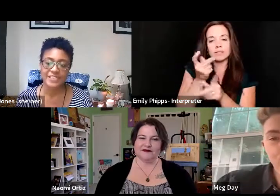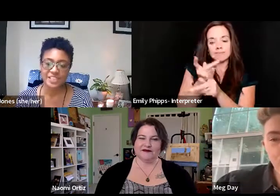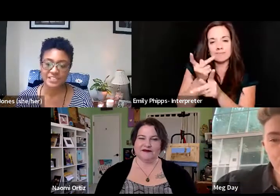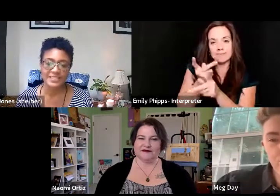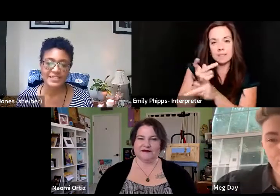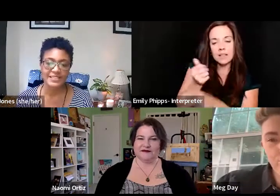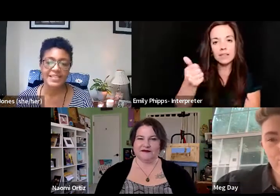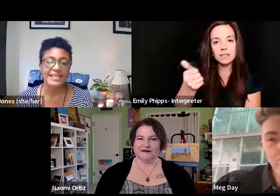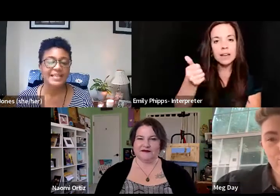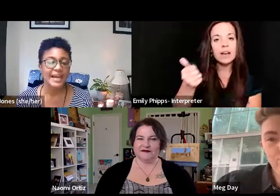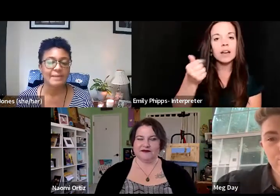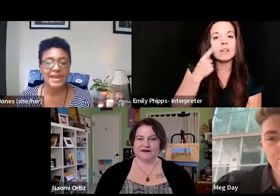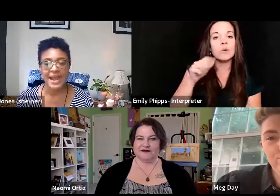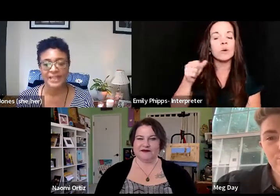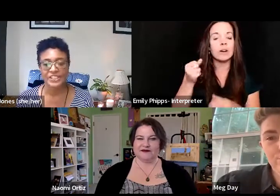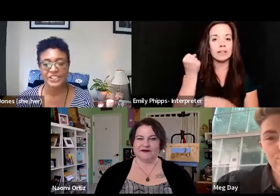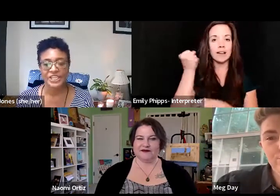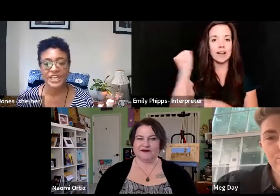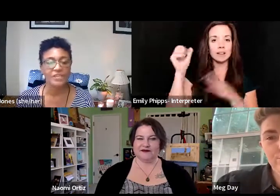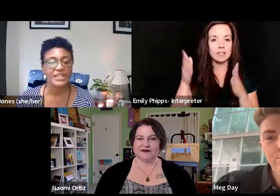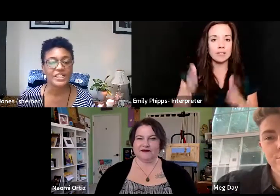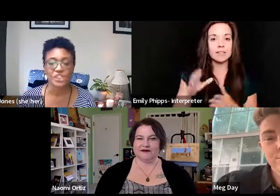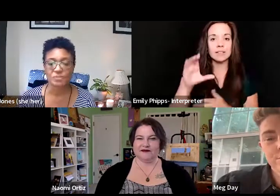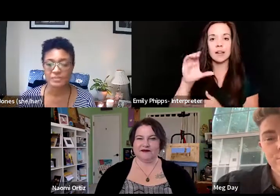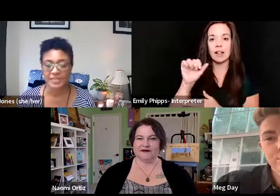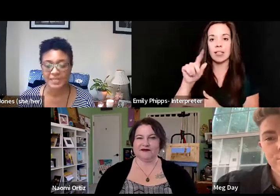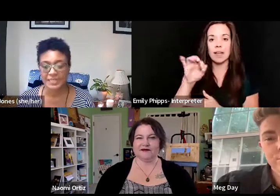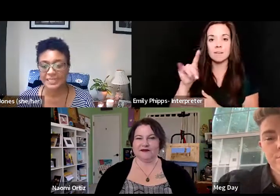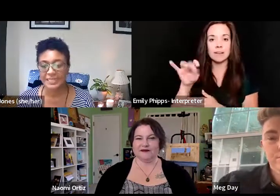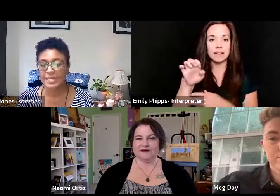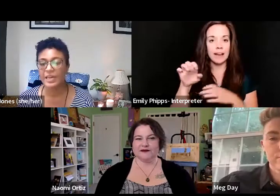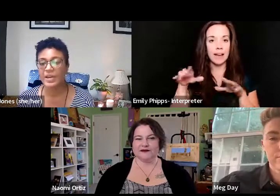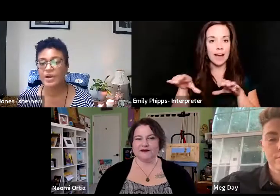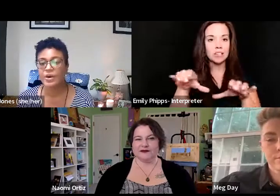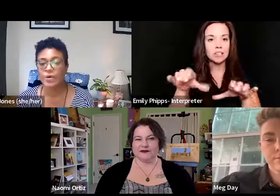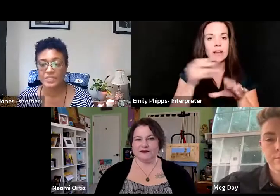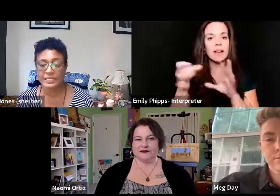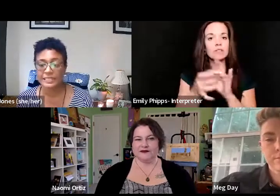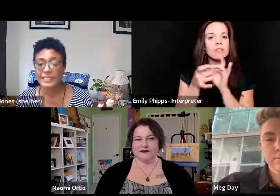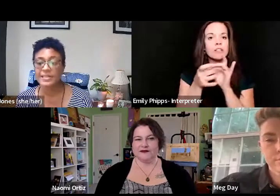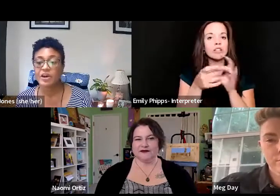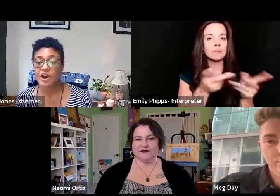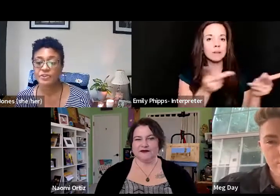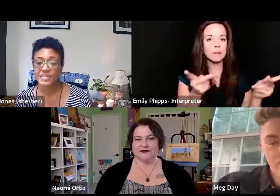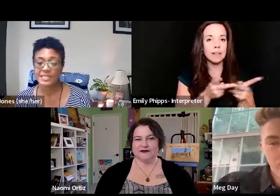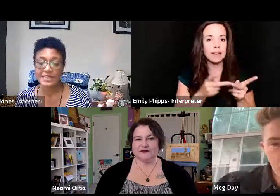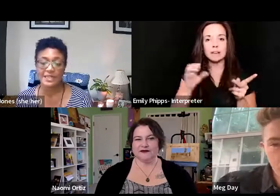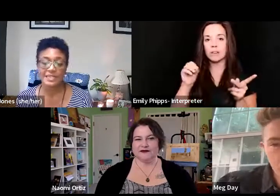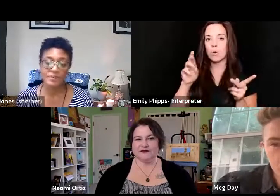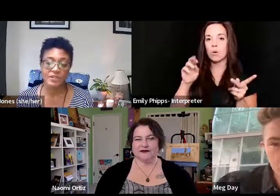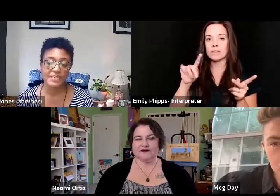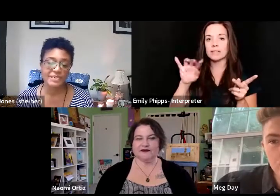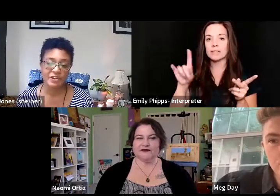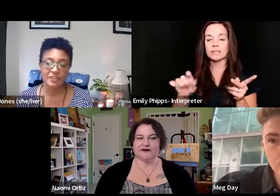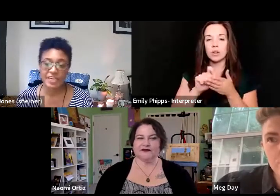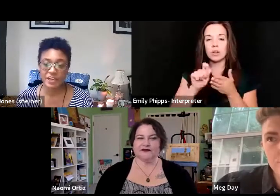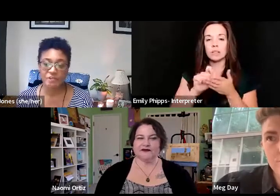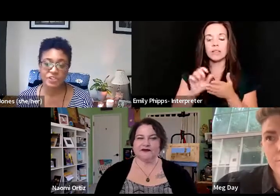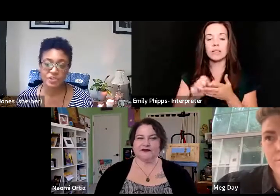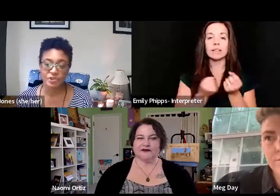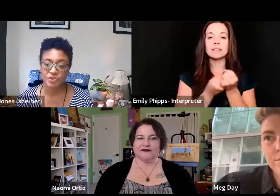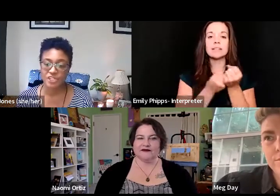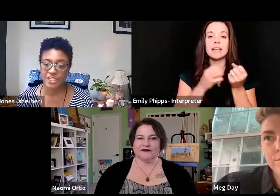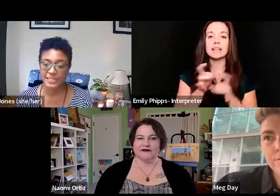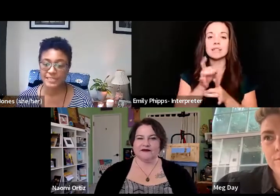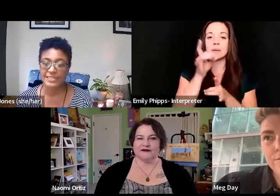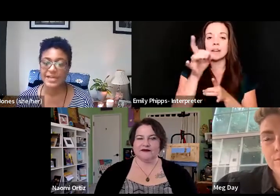disability justice, climate action and relationship to place. Ortiz is the author of Sustaining Spirit, Self-Care